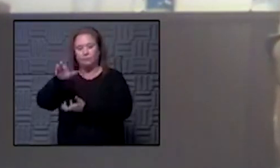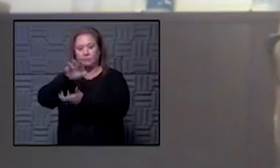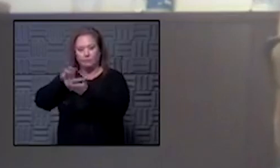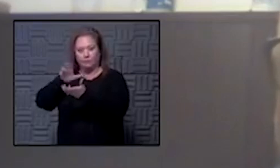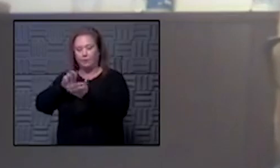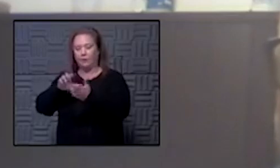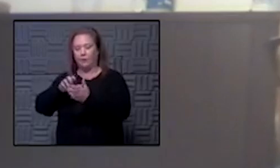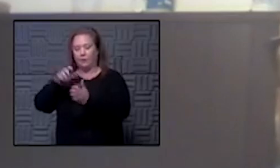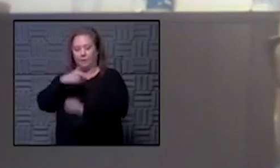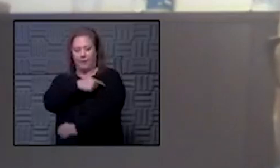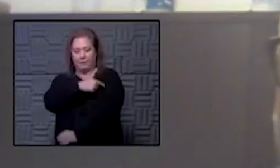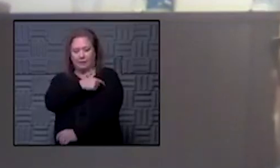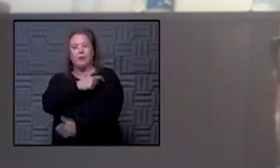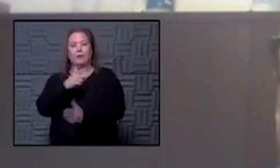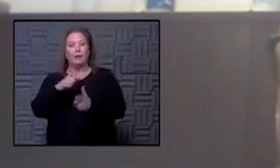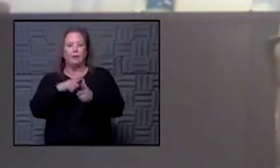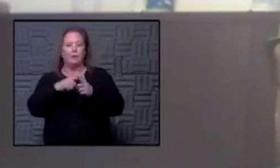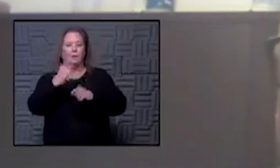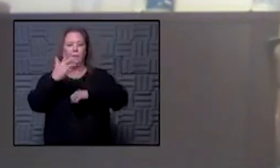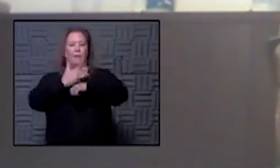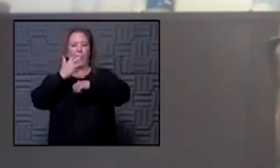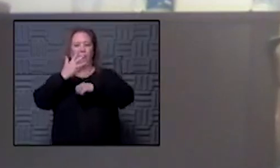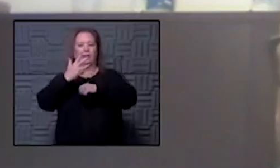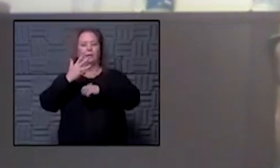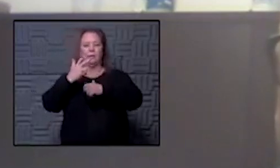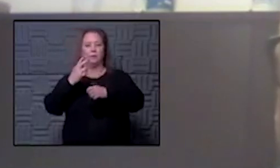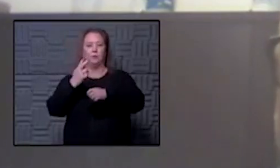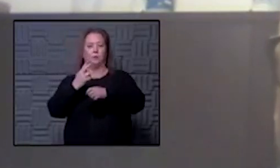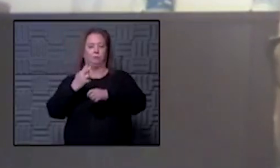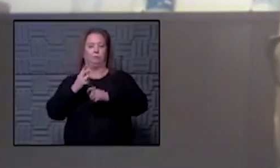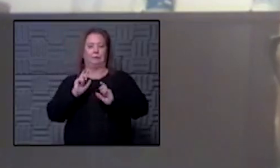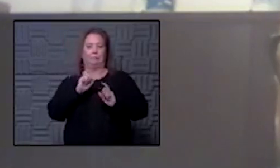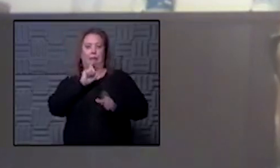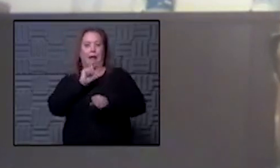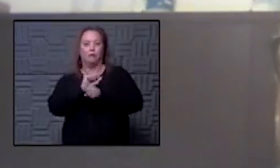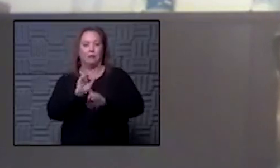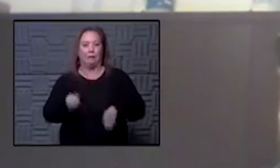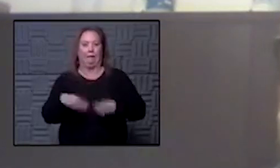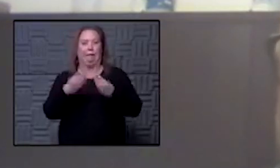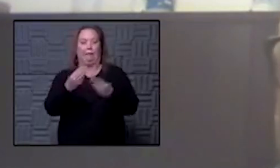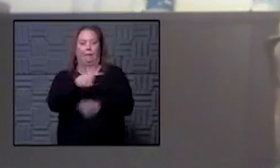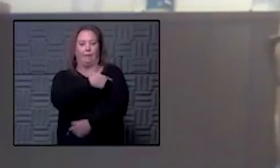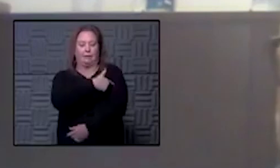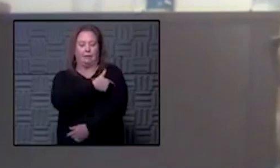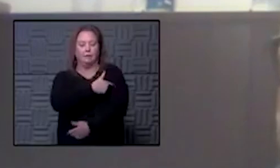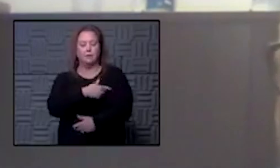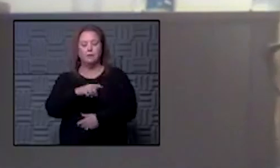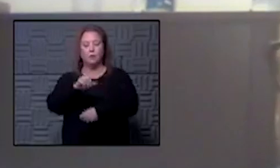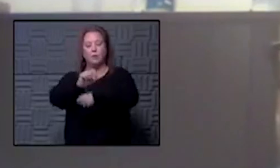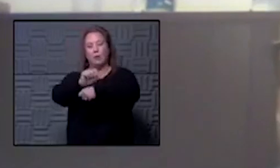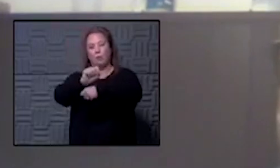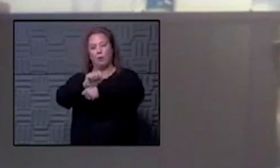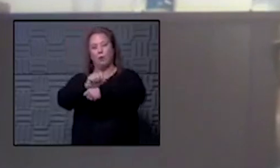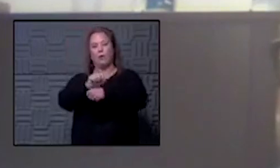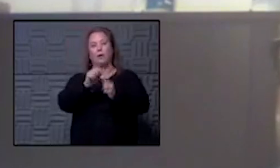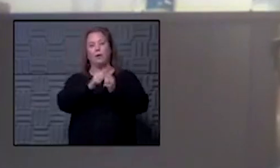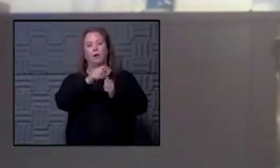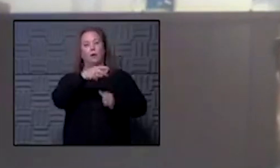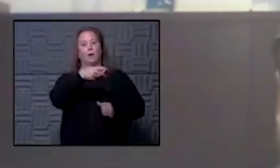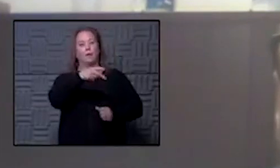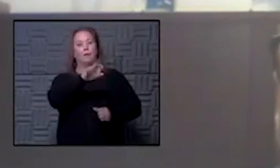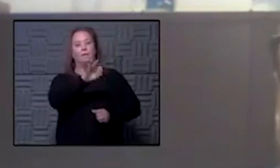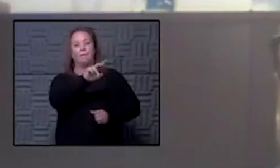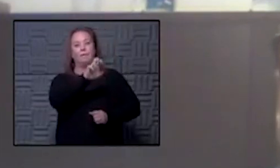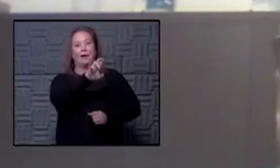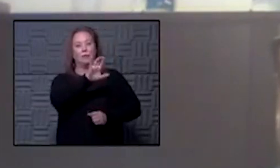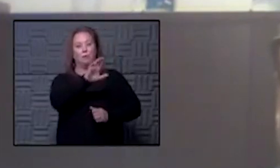a short window about five days to be able to get it vaccinated out so we'll be working for whatever Pfizer vaccine we have